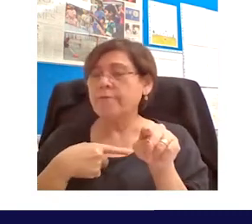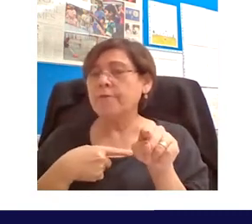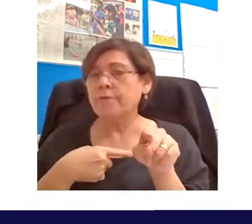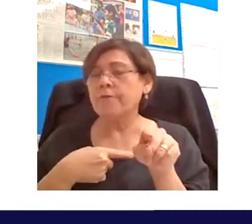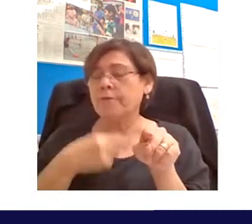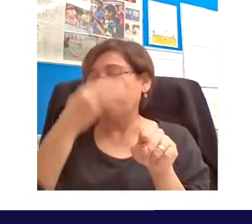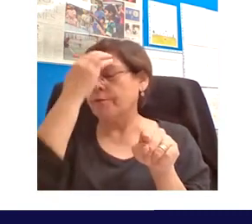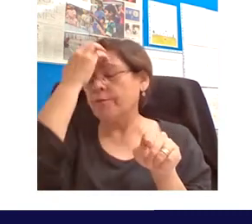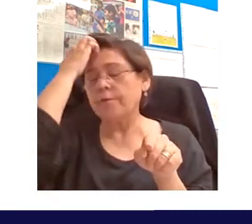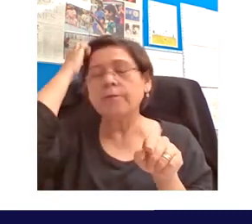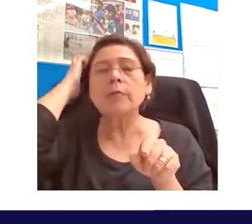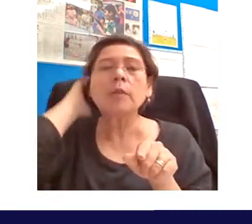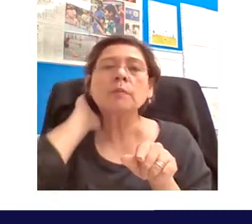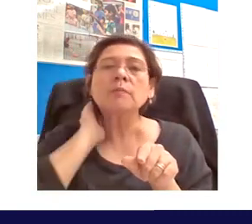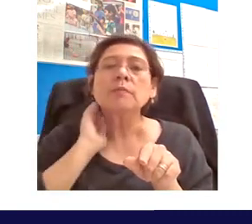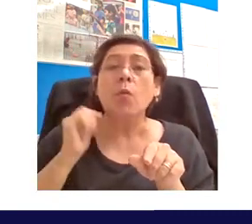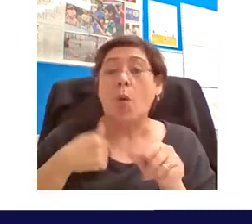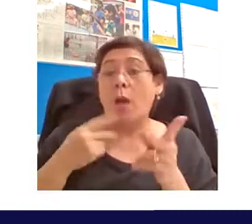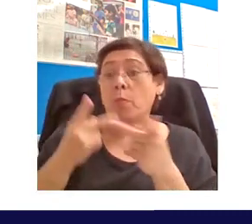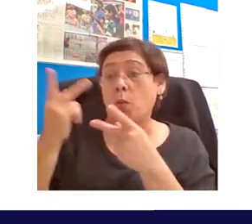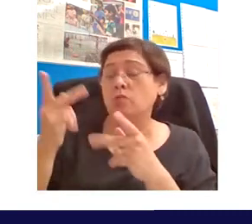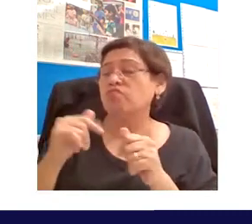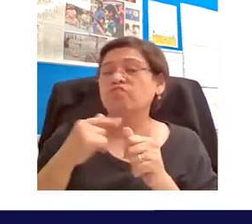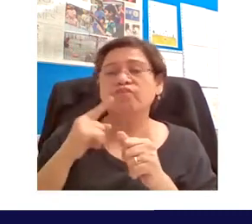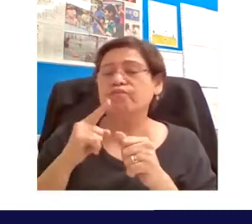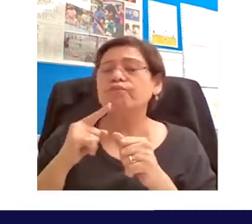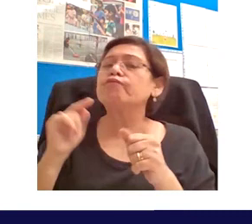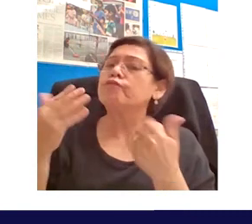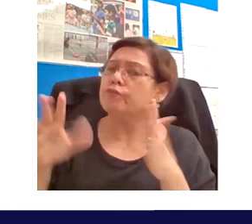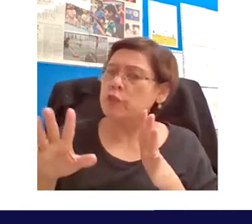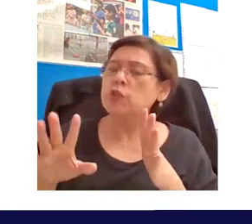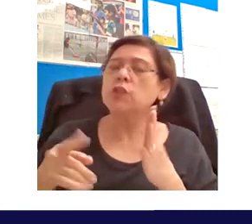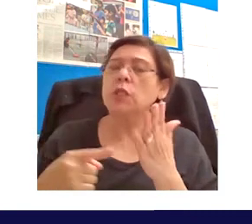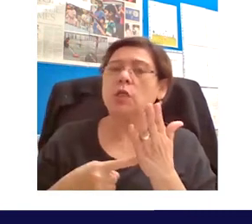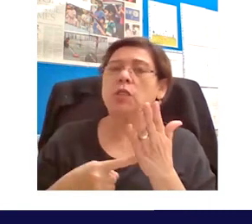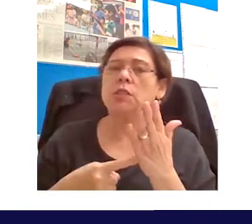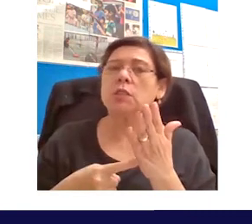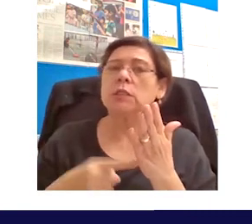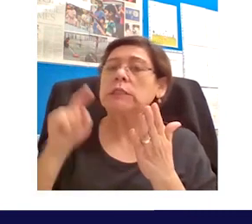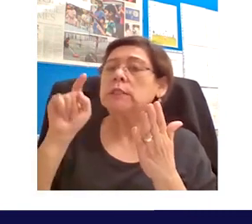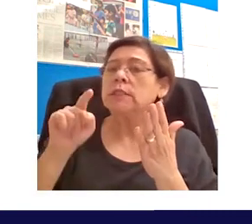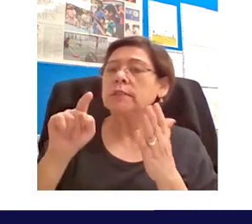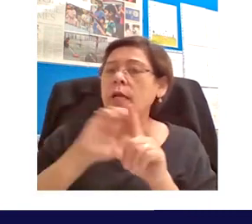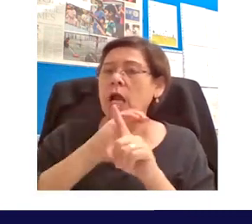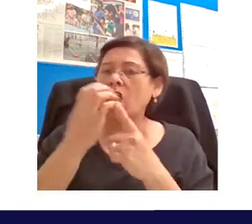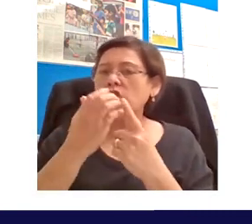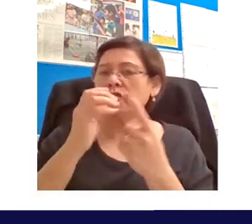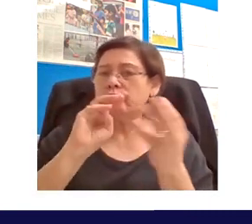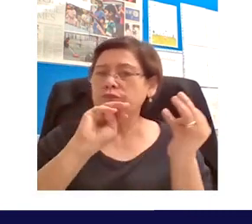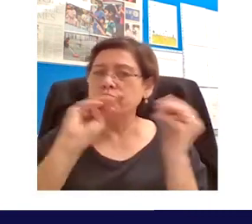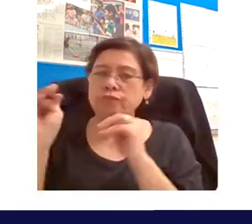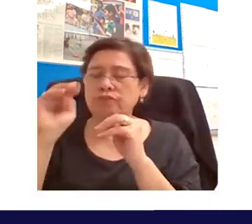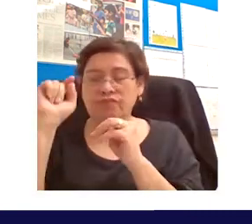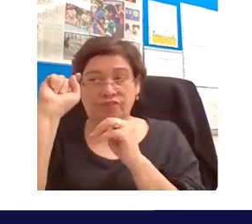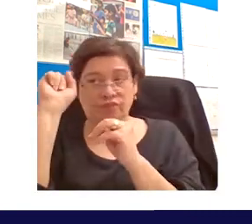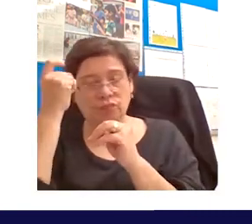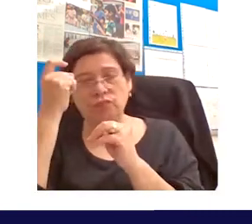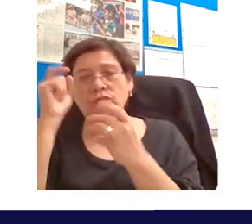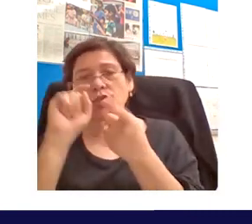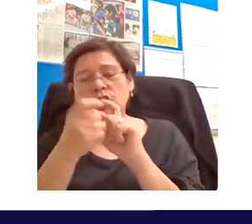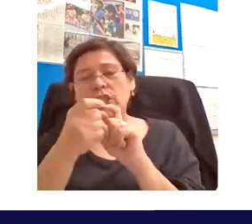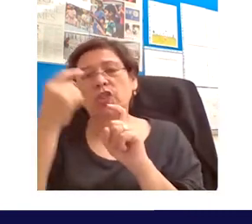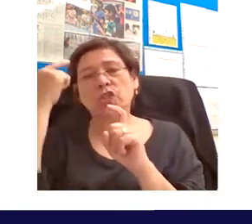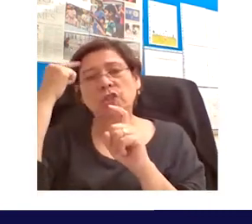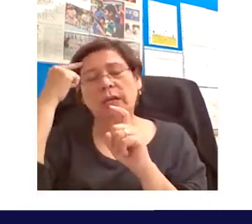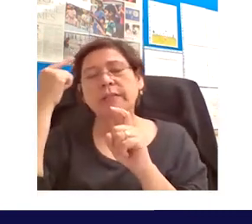core of what I've been proposing here um it requires a culture shift to some extent um academics